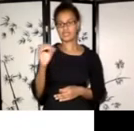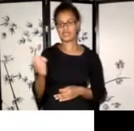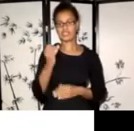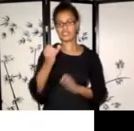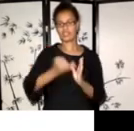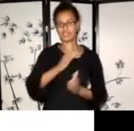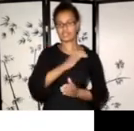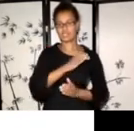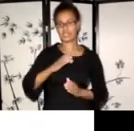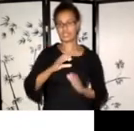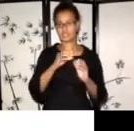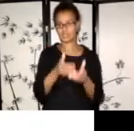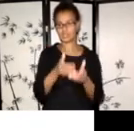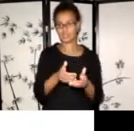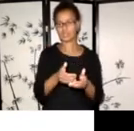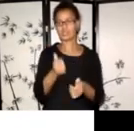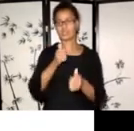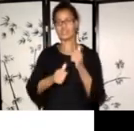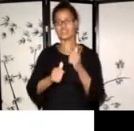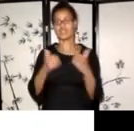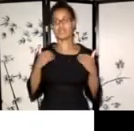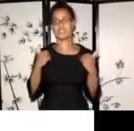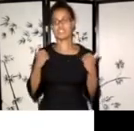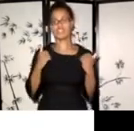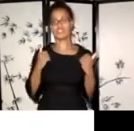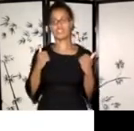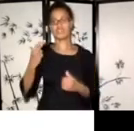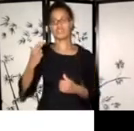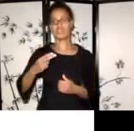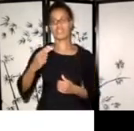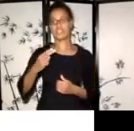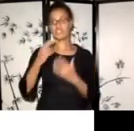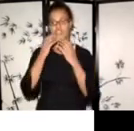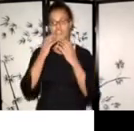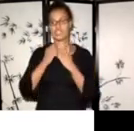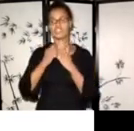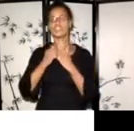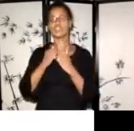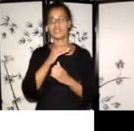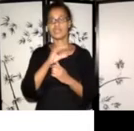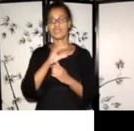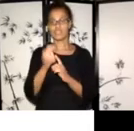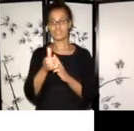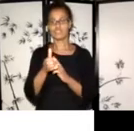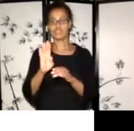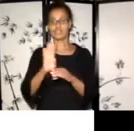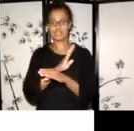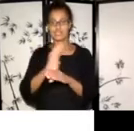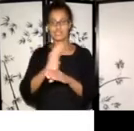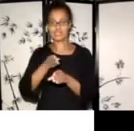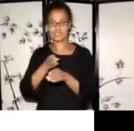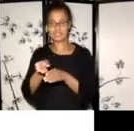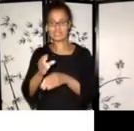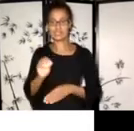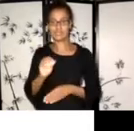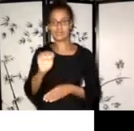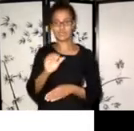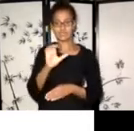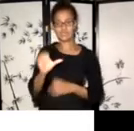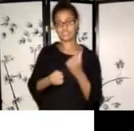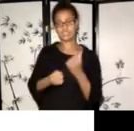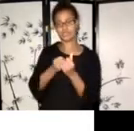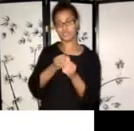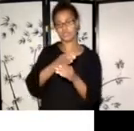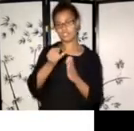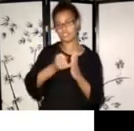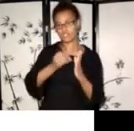of the ministry of heritage and sport tourism and cultural industries. The OAC support professional artists and arts